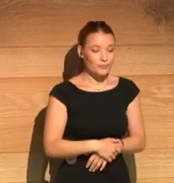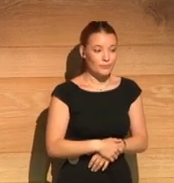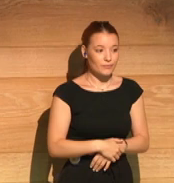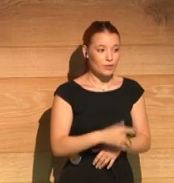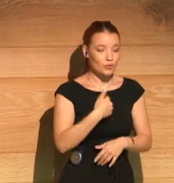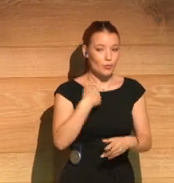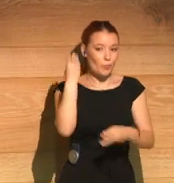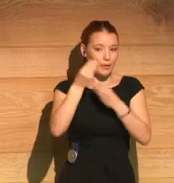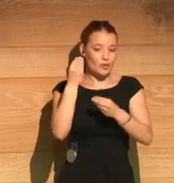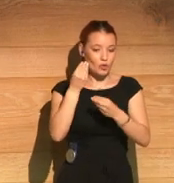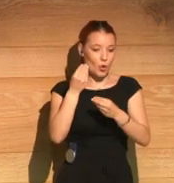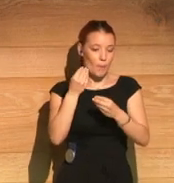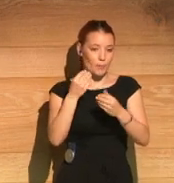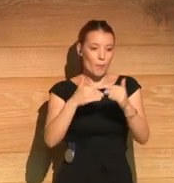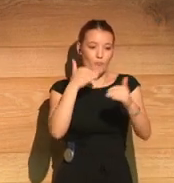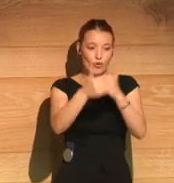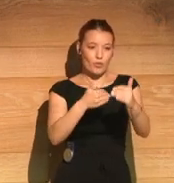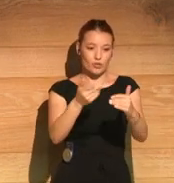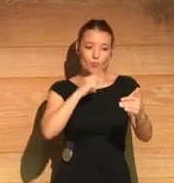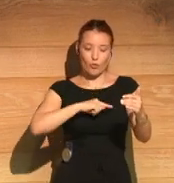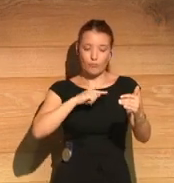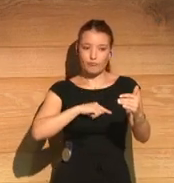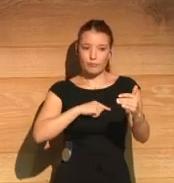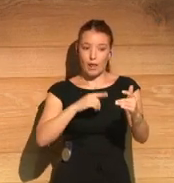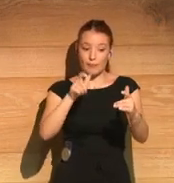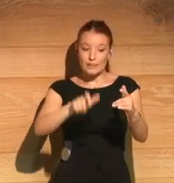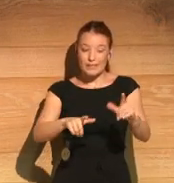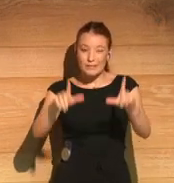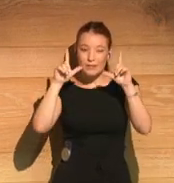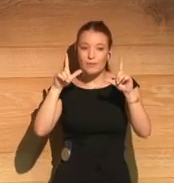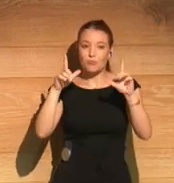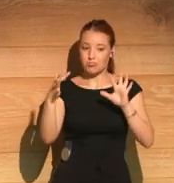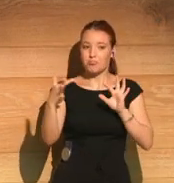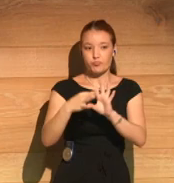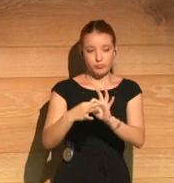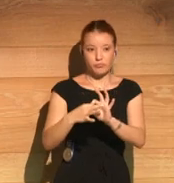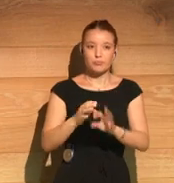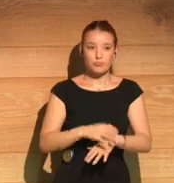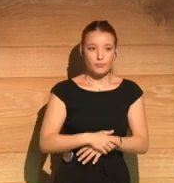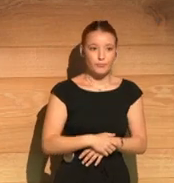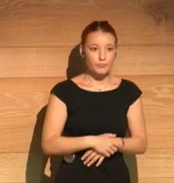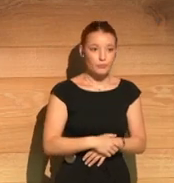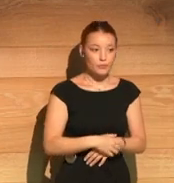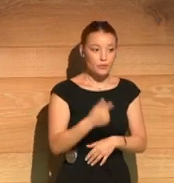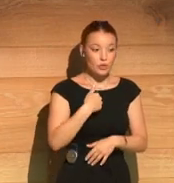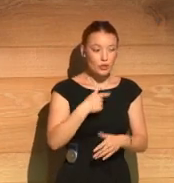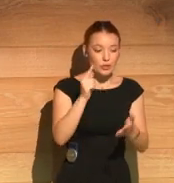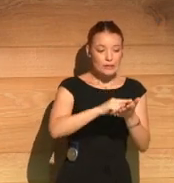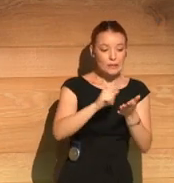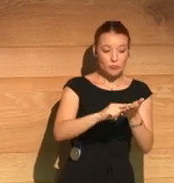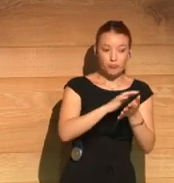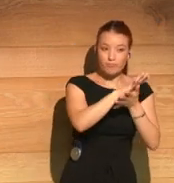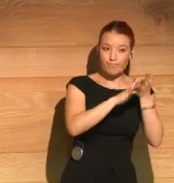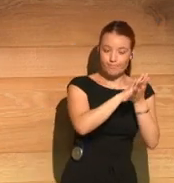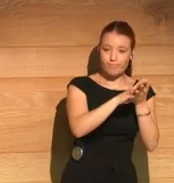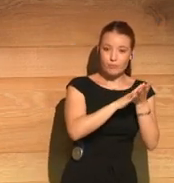Yes, I think it defines very well the emotional journey of the main character. Now, when